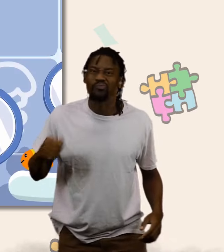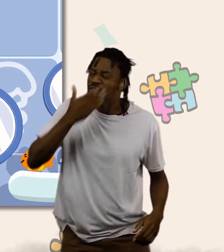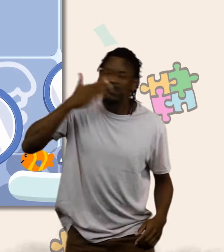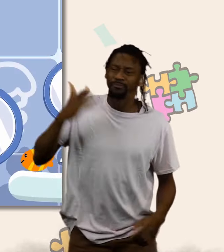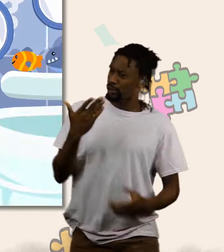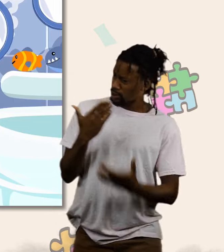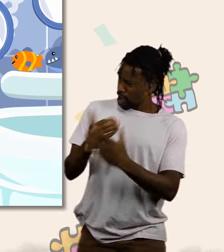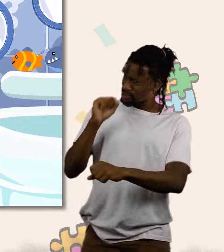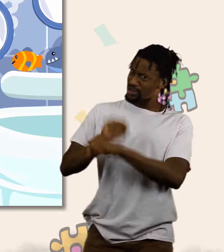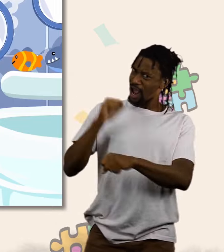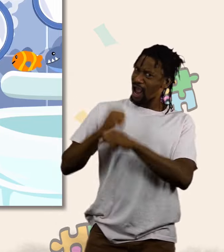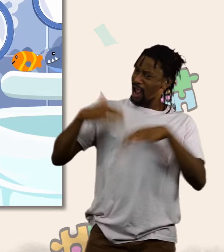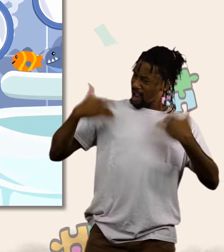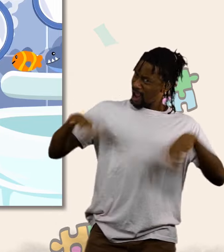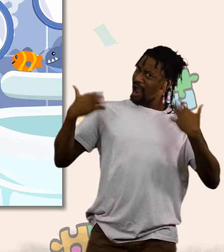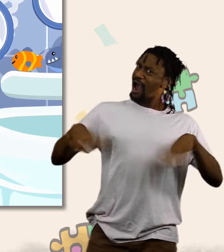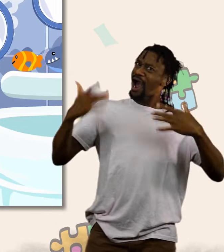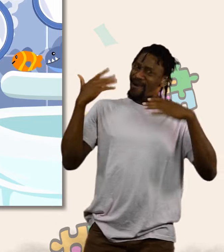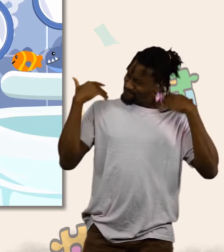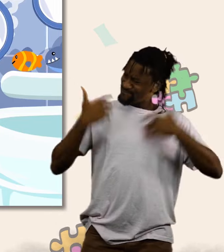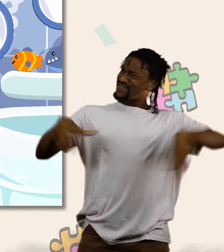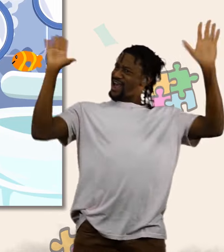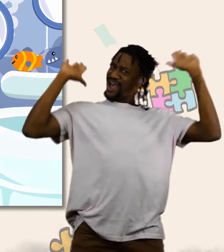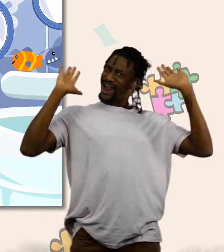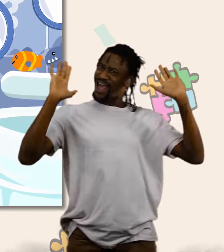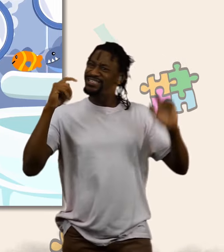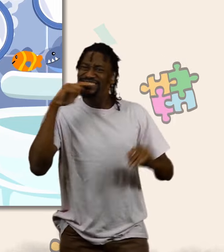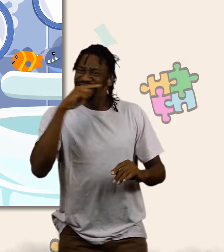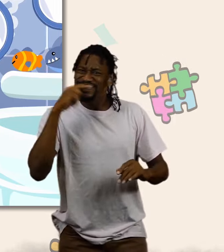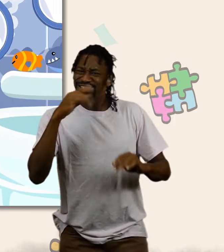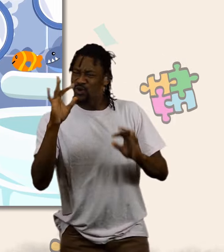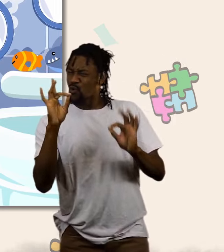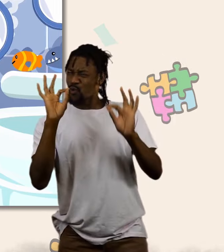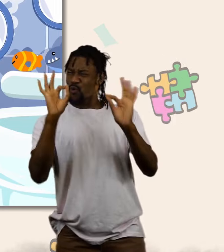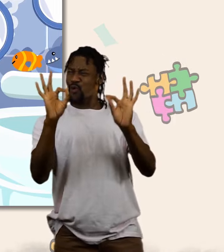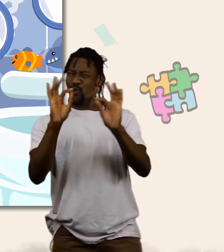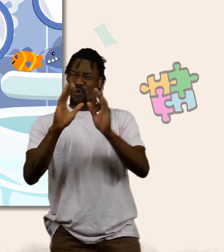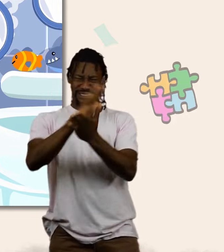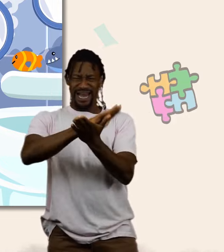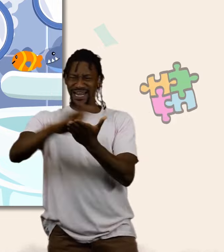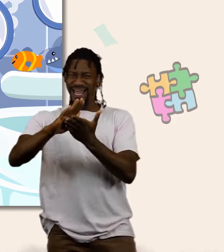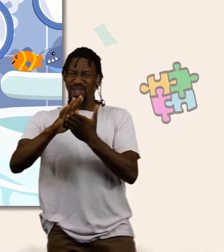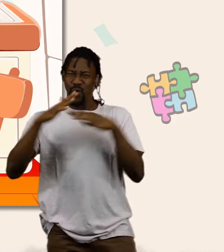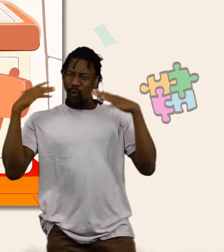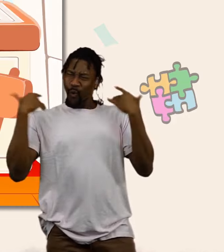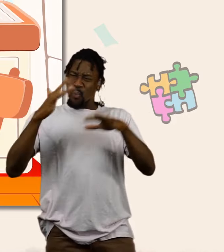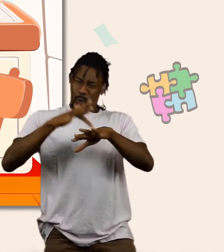Alright. Good job, kids. You're done with them. Now your teeth are fresh, healthy and clean.